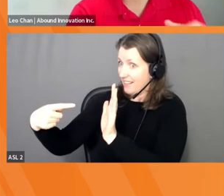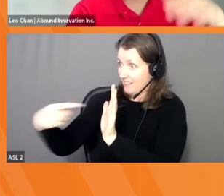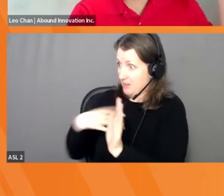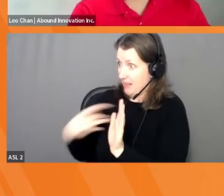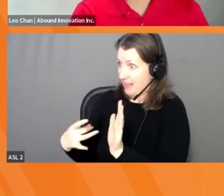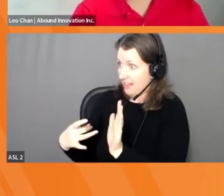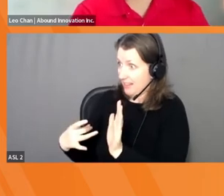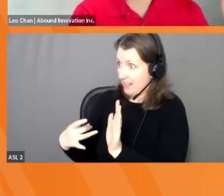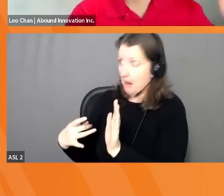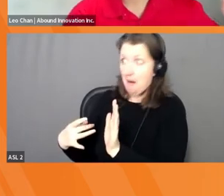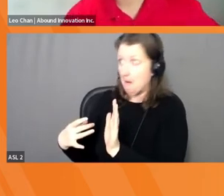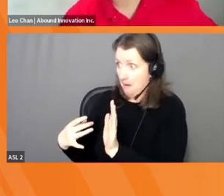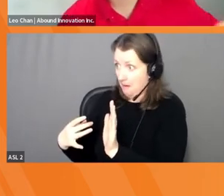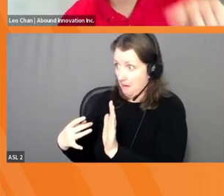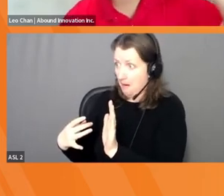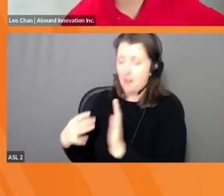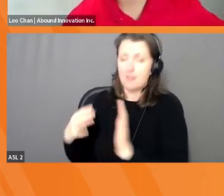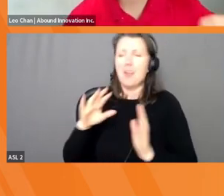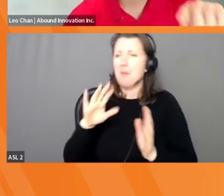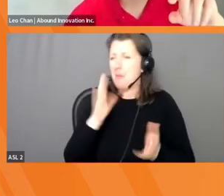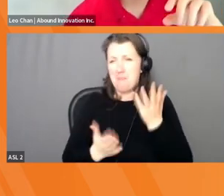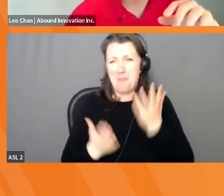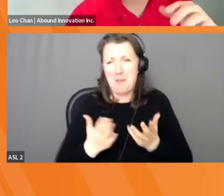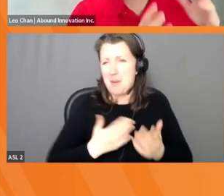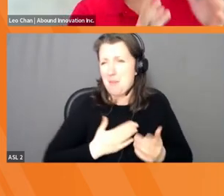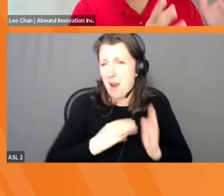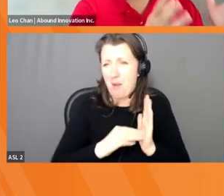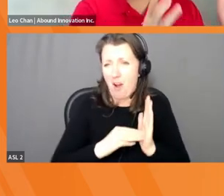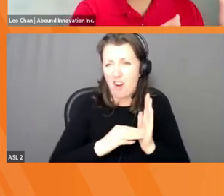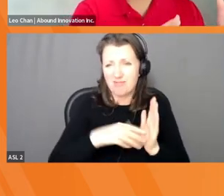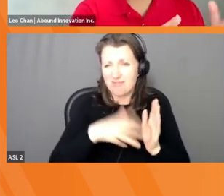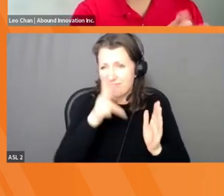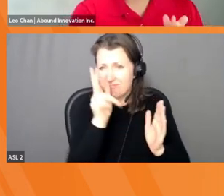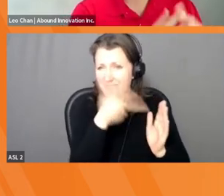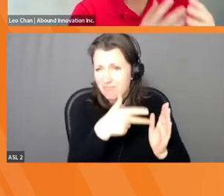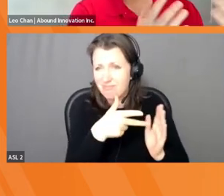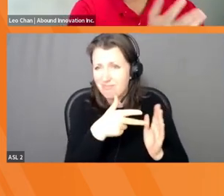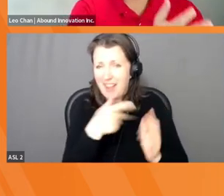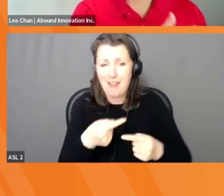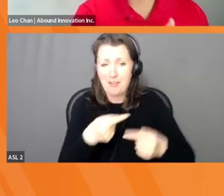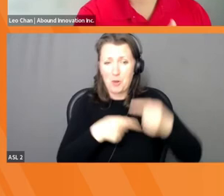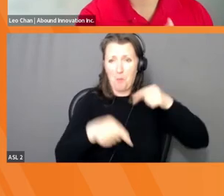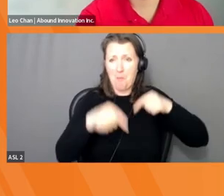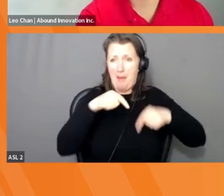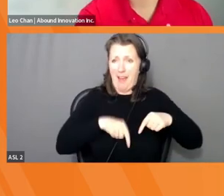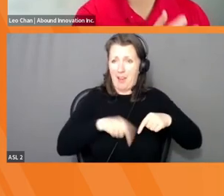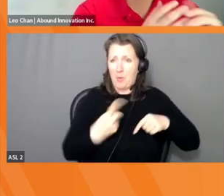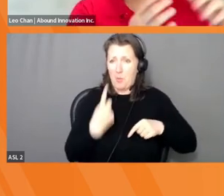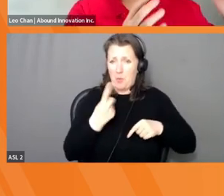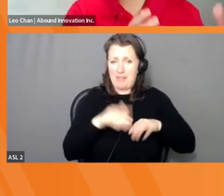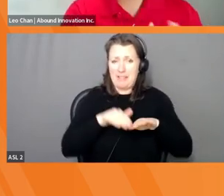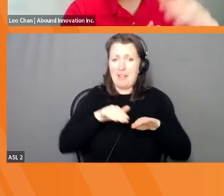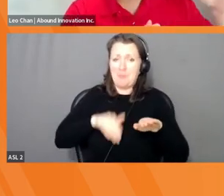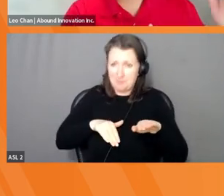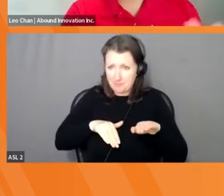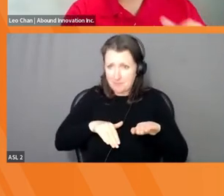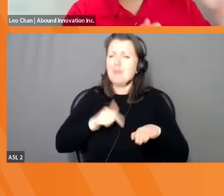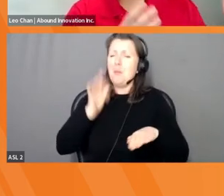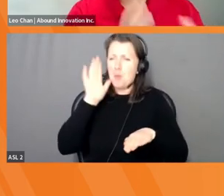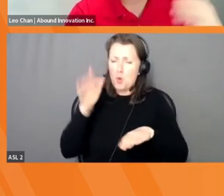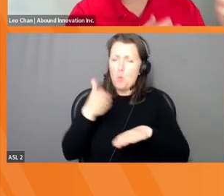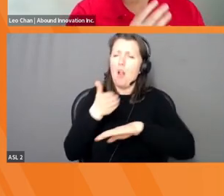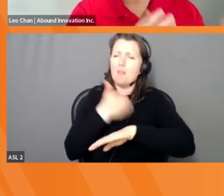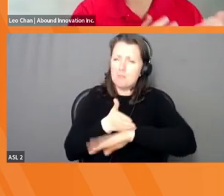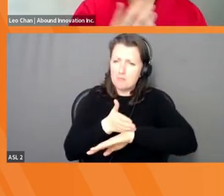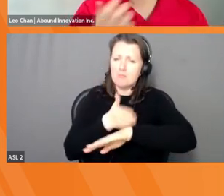prototype, maybe I got to go back to dream. So you're constantly learning in this cyclical way. This is why it's an iterative process, you're learning, and you're